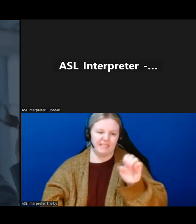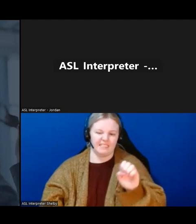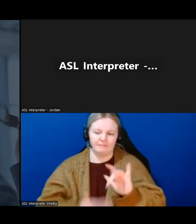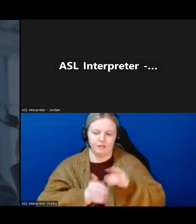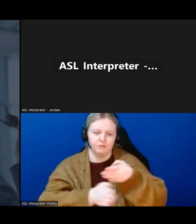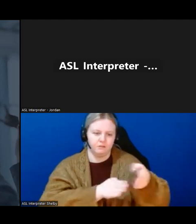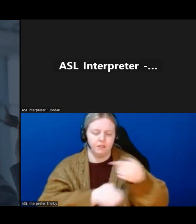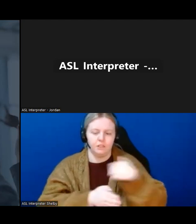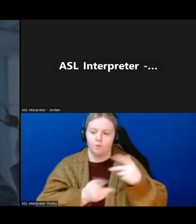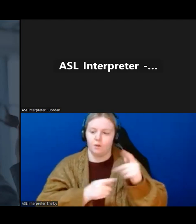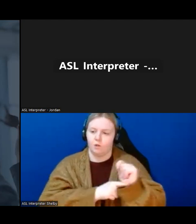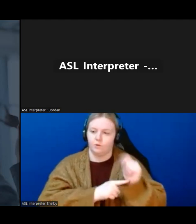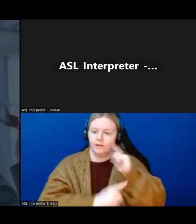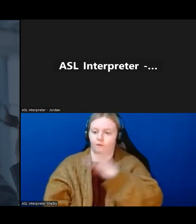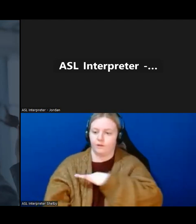Oh, excellent.